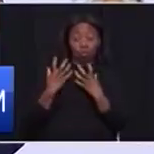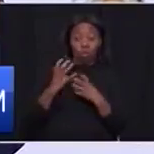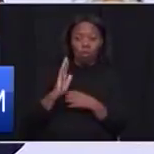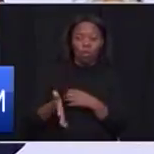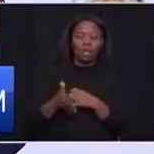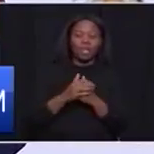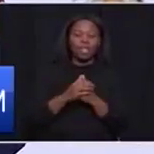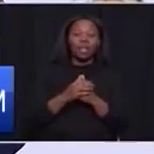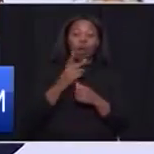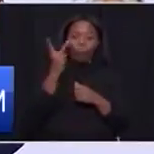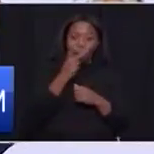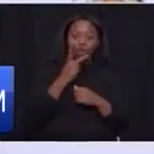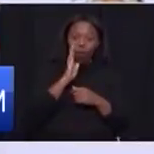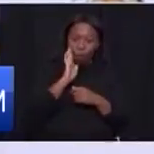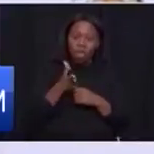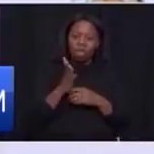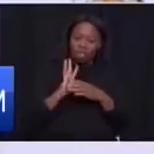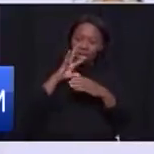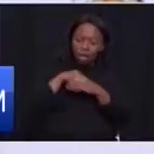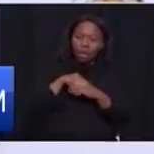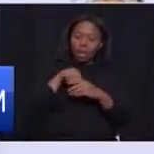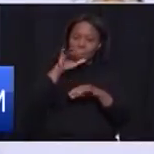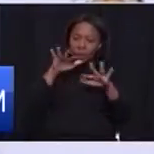also enhance accountability to citizens.